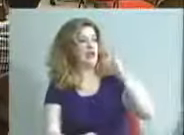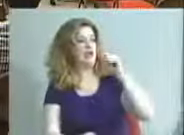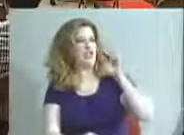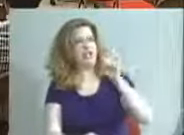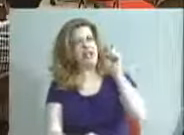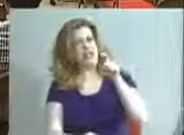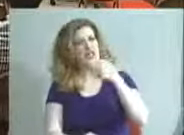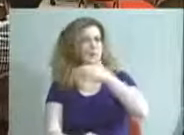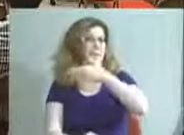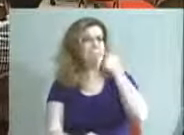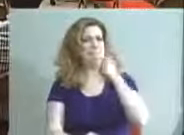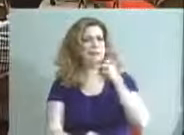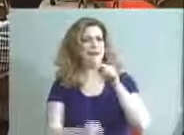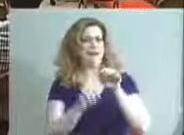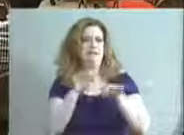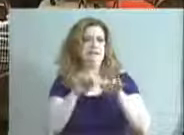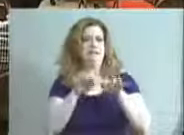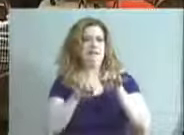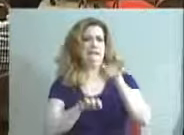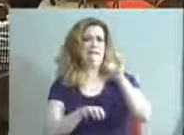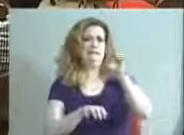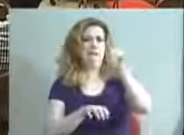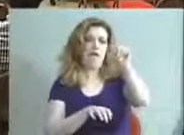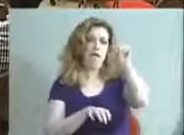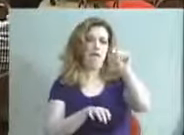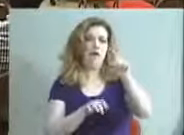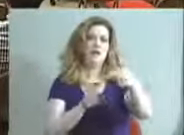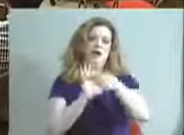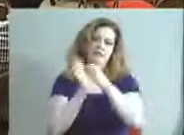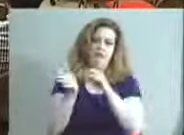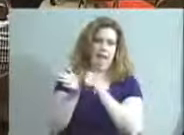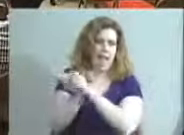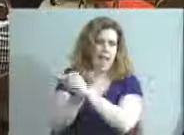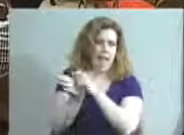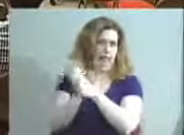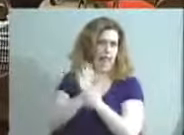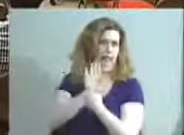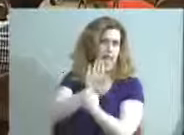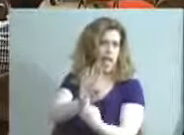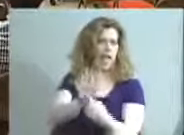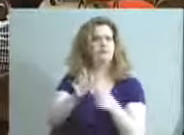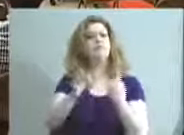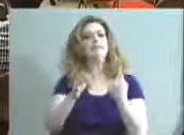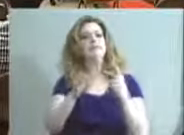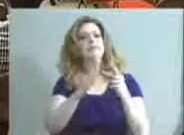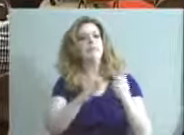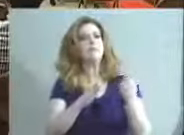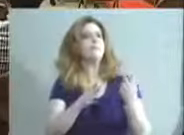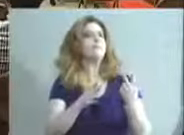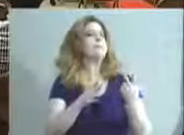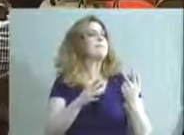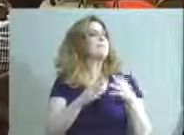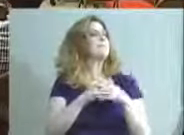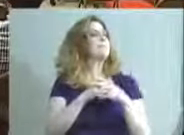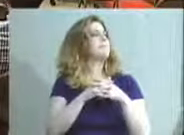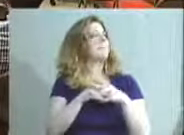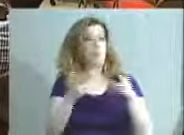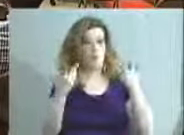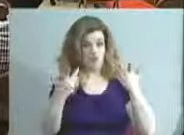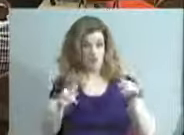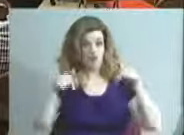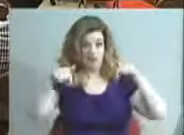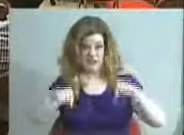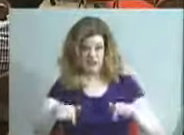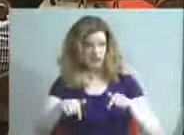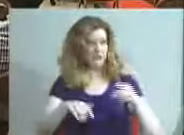font to it. But I did want to highlight a couple. And I will, once I, once we conclude here,